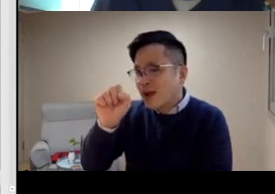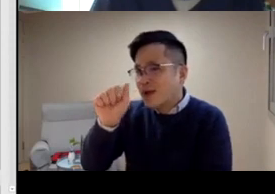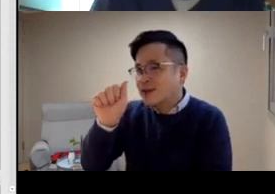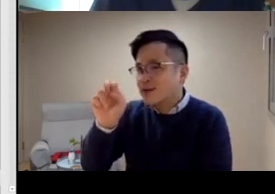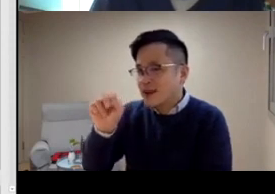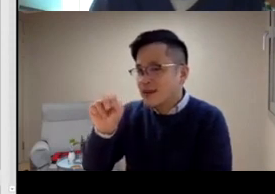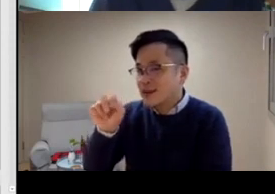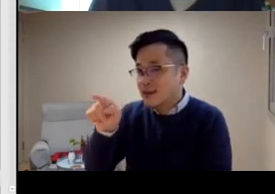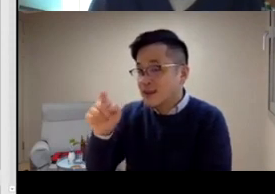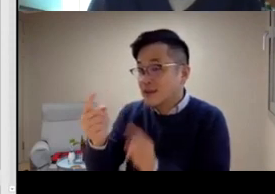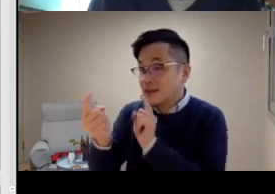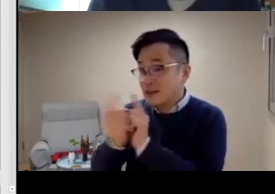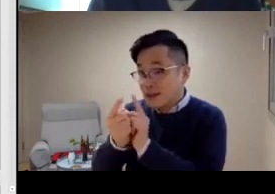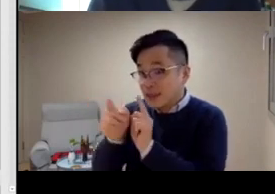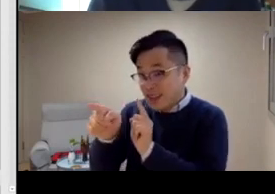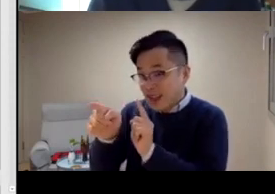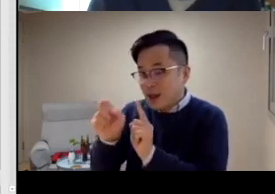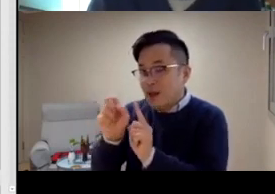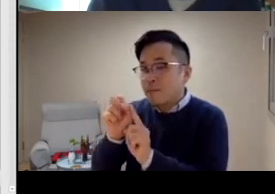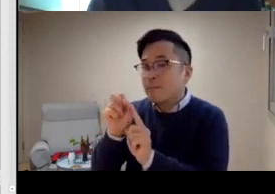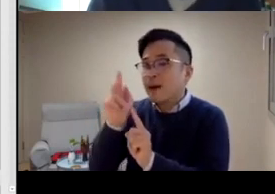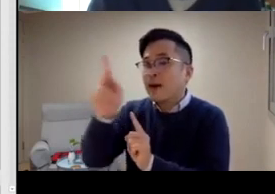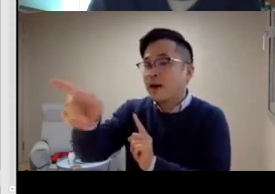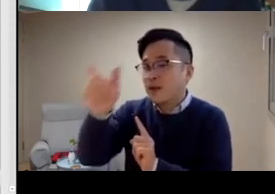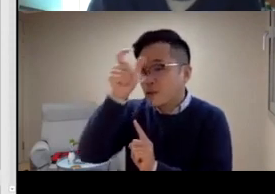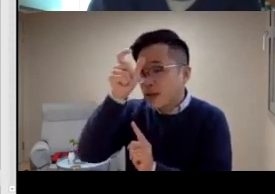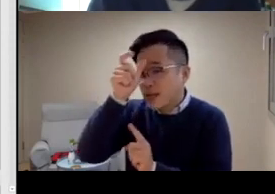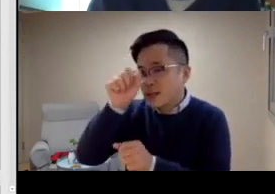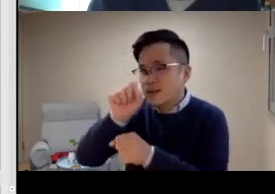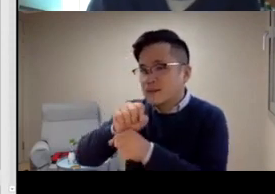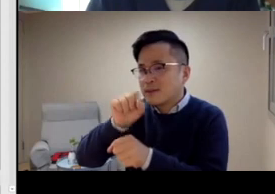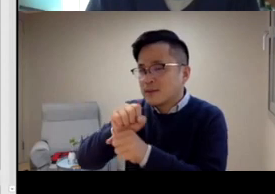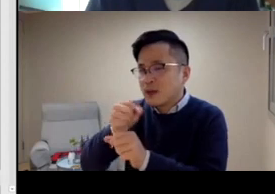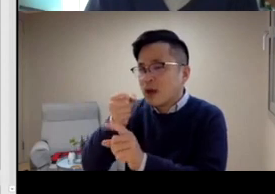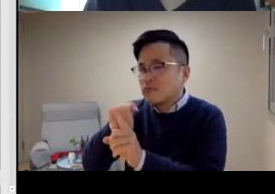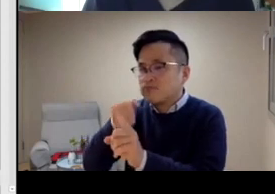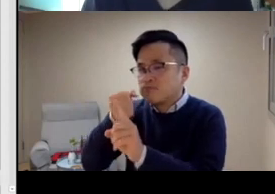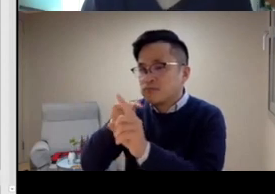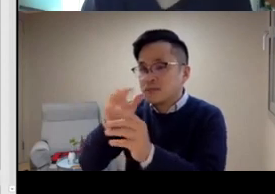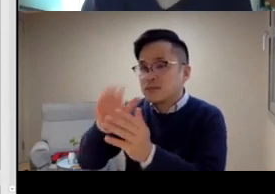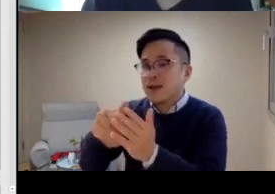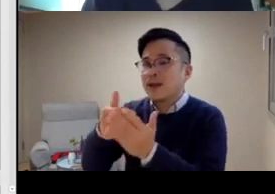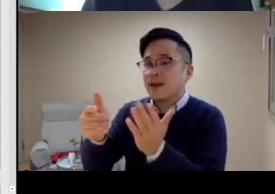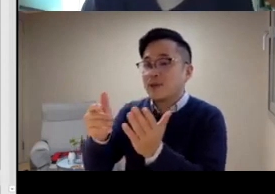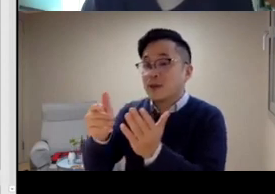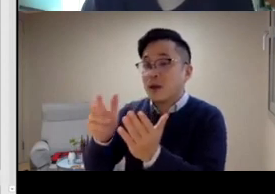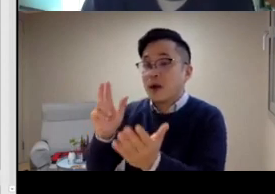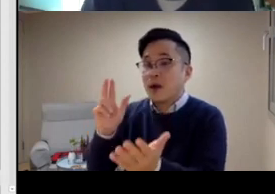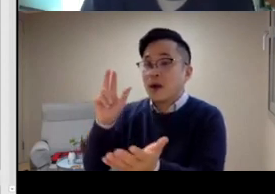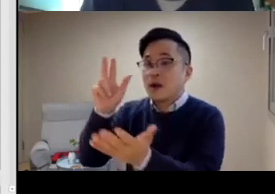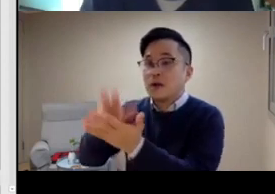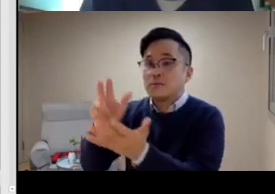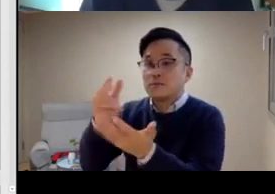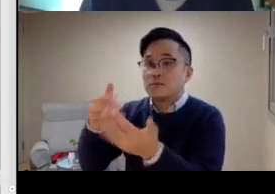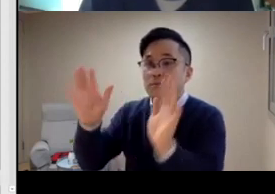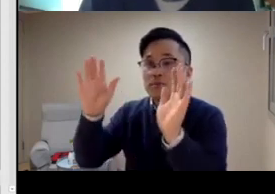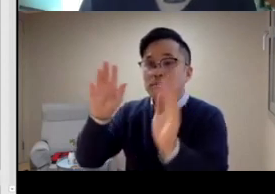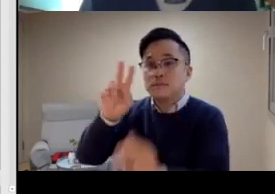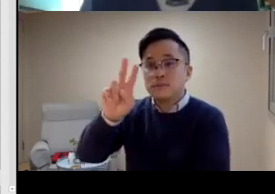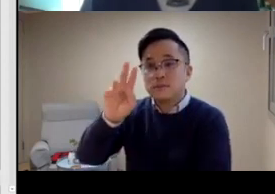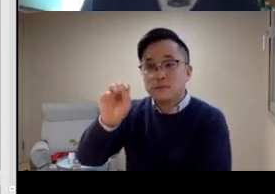colleagues was from Turkey. His name is Hasan. And he went back to Turkey and worked on